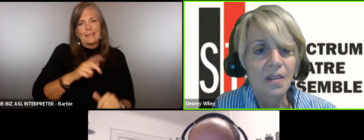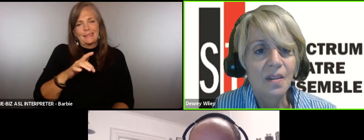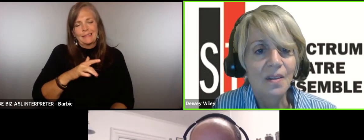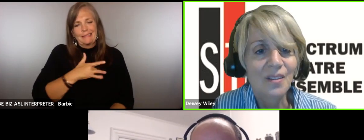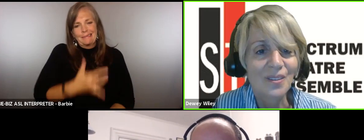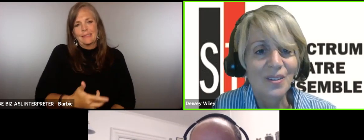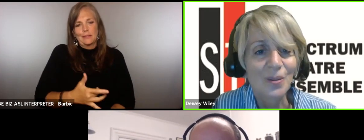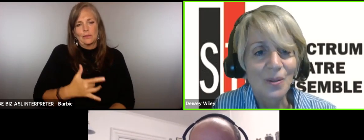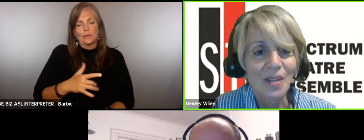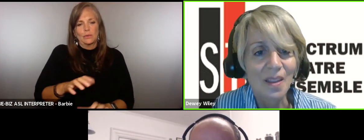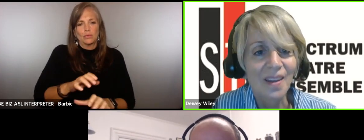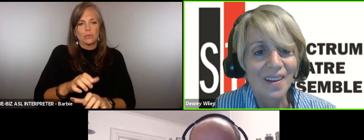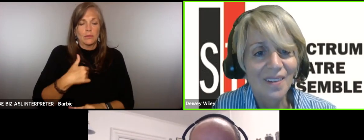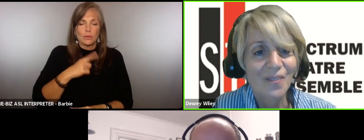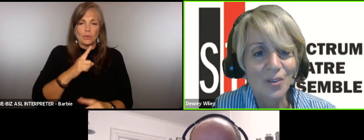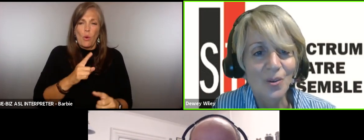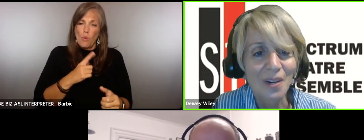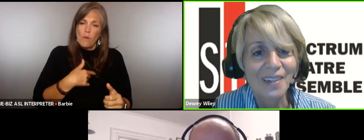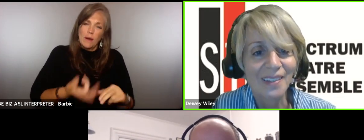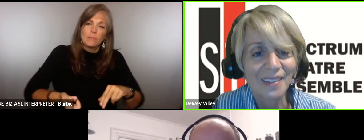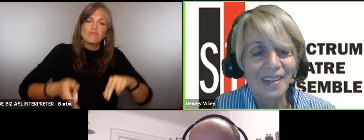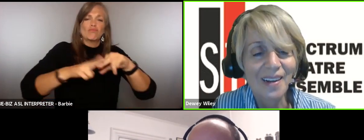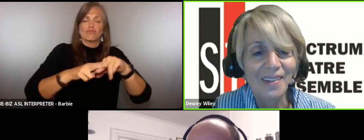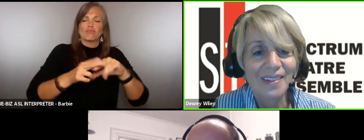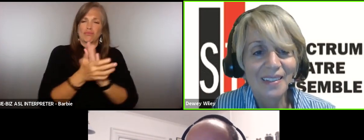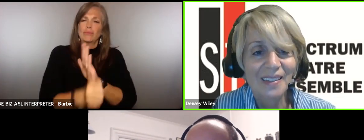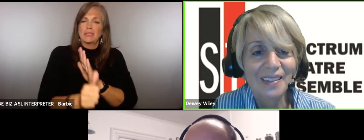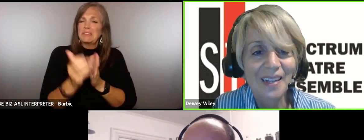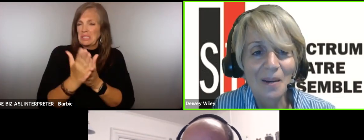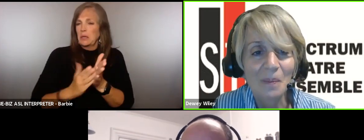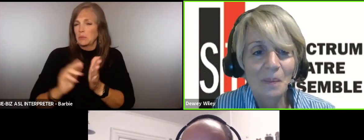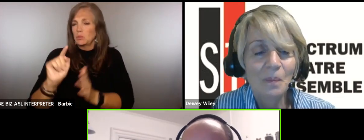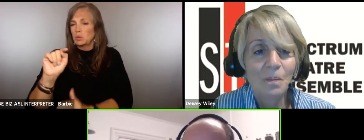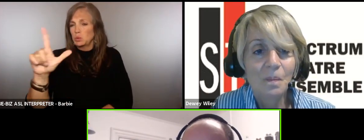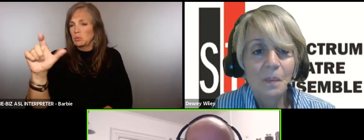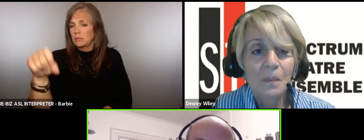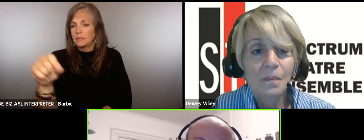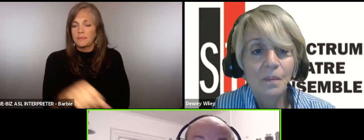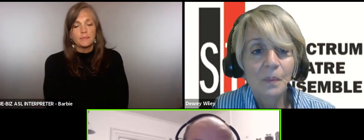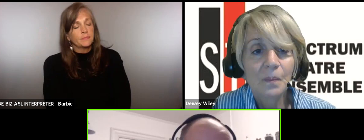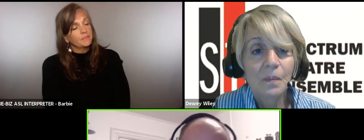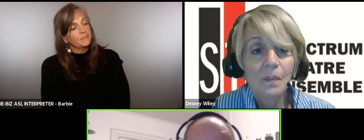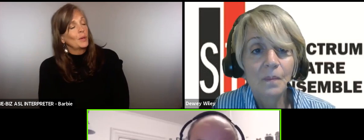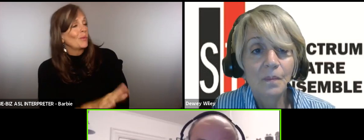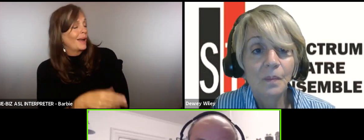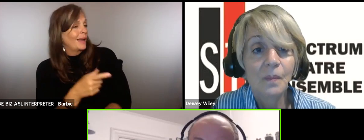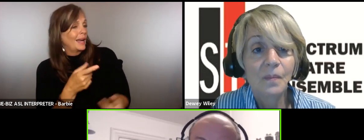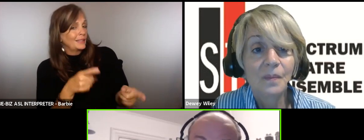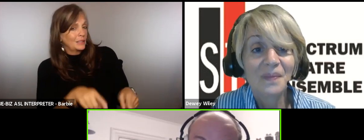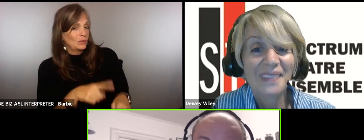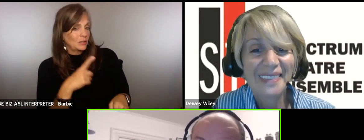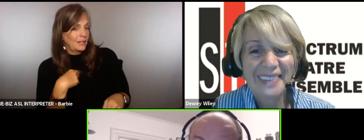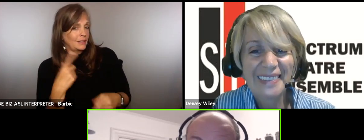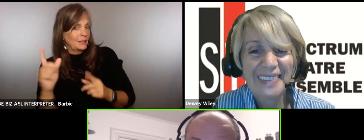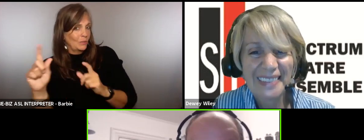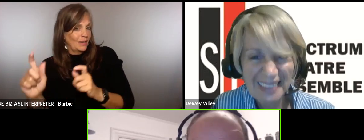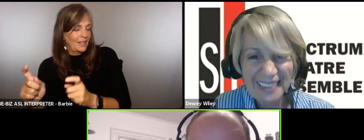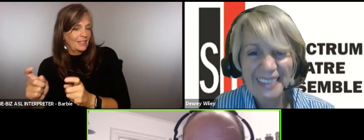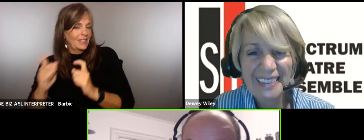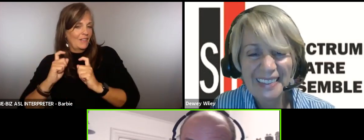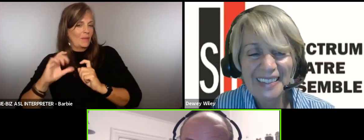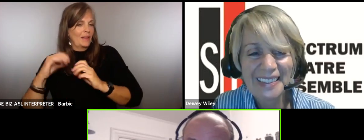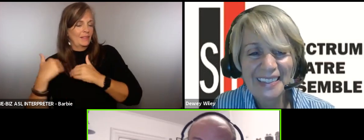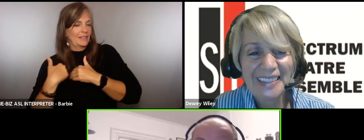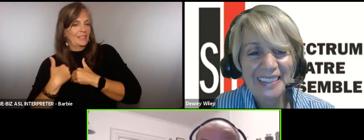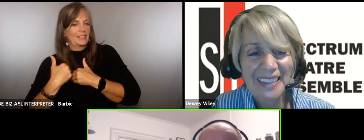strengthened certain tools I think for sure okay cool well as it turns out I have been charged with saying good night for